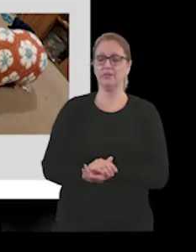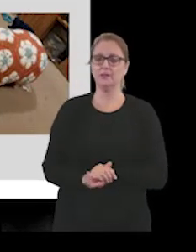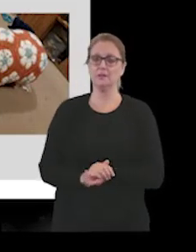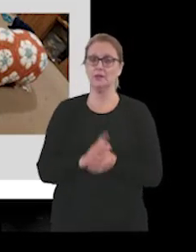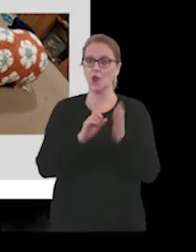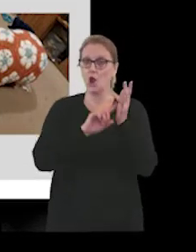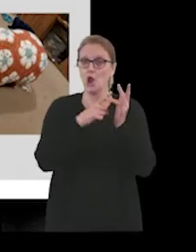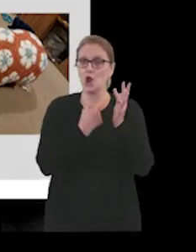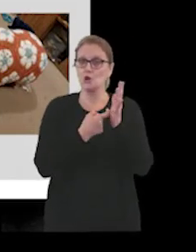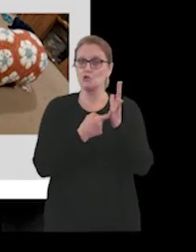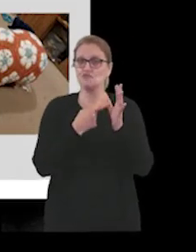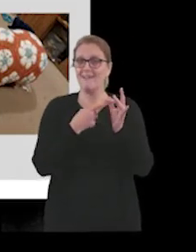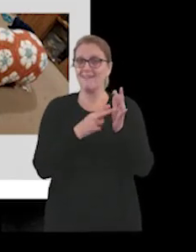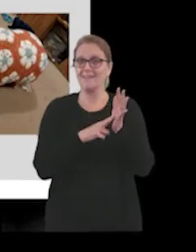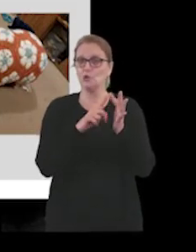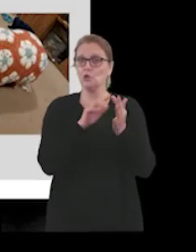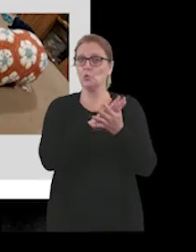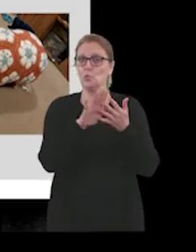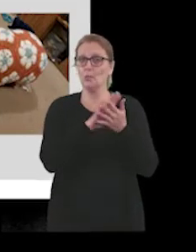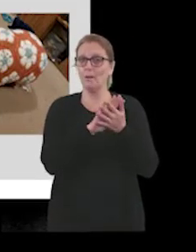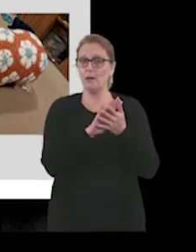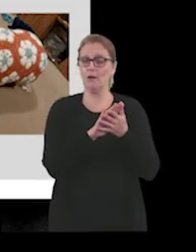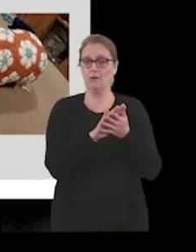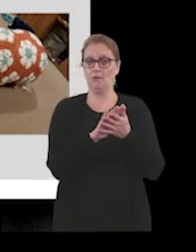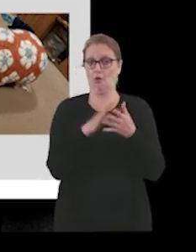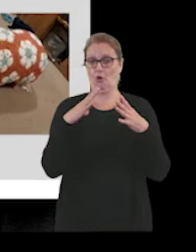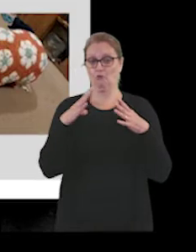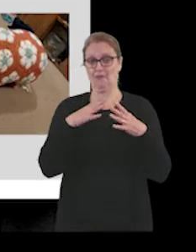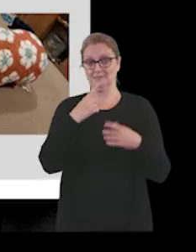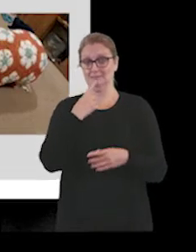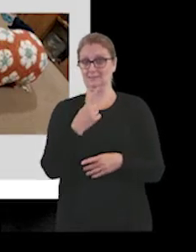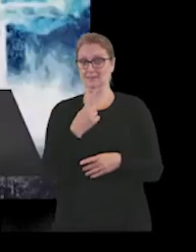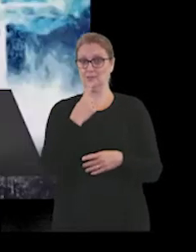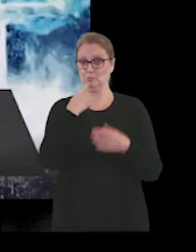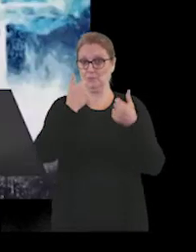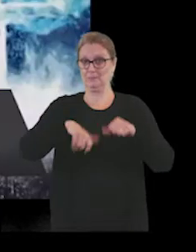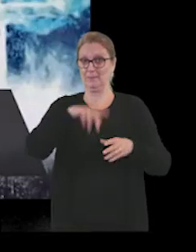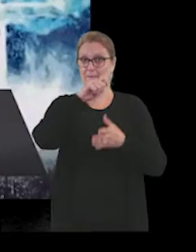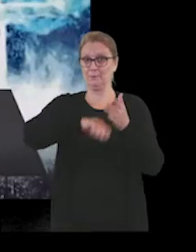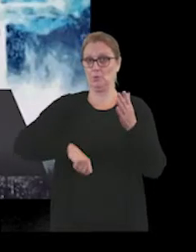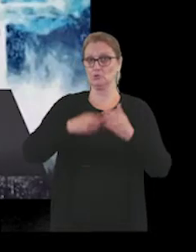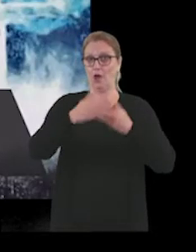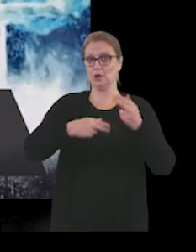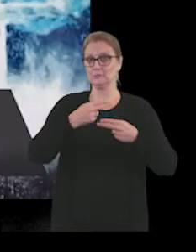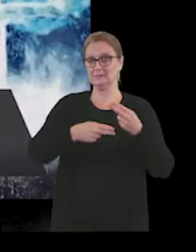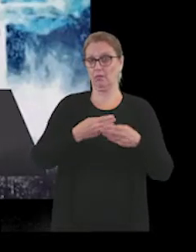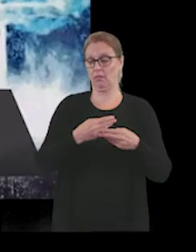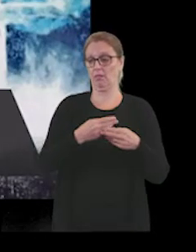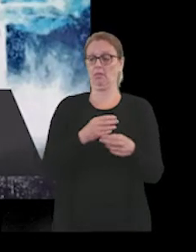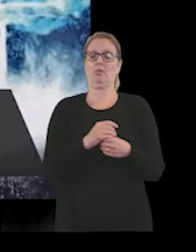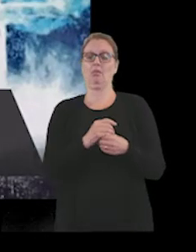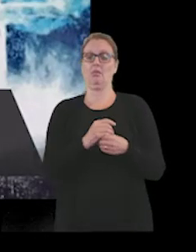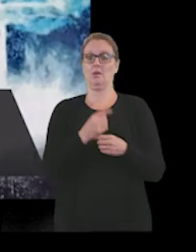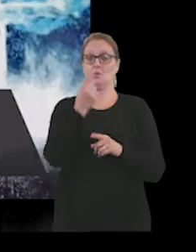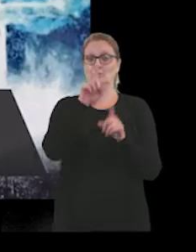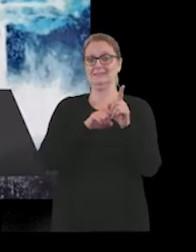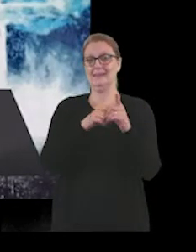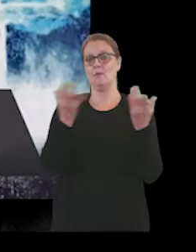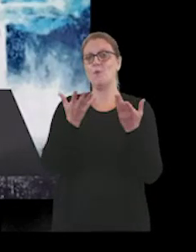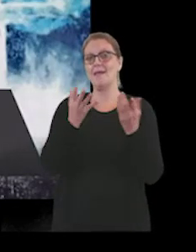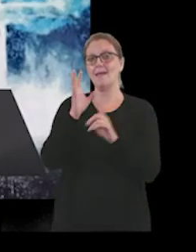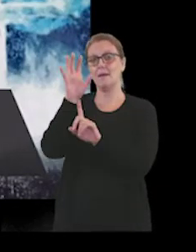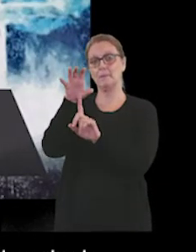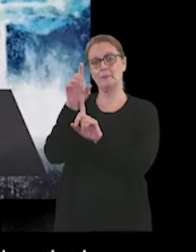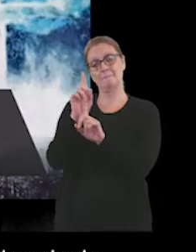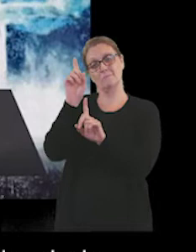Lorraine's already mentioned that we bought a hospital in the year over in Mansfield.